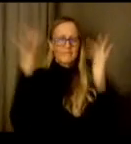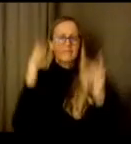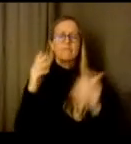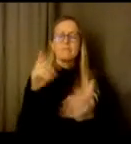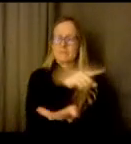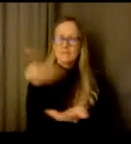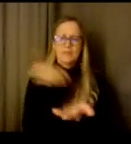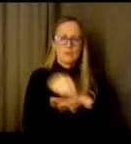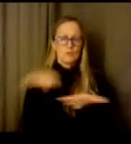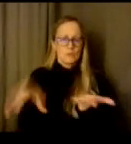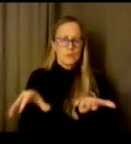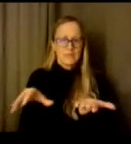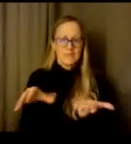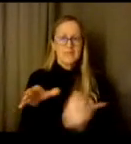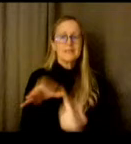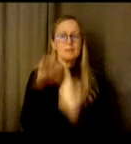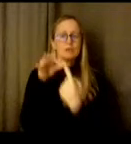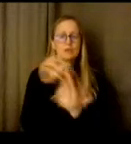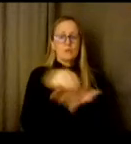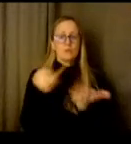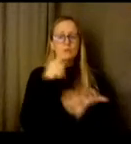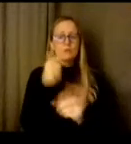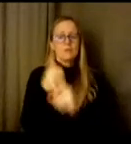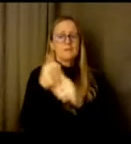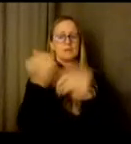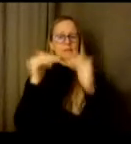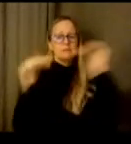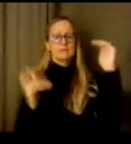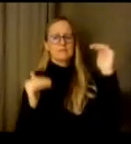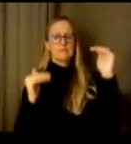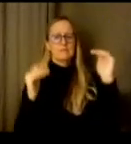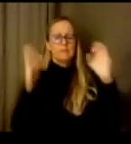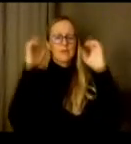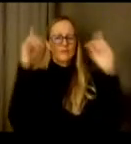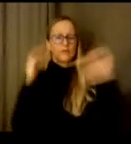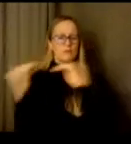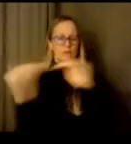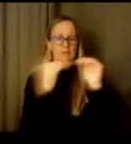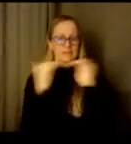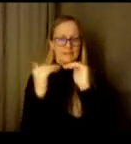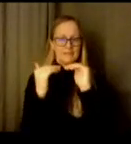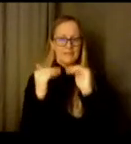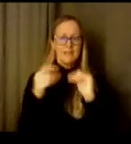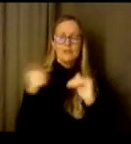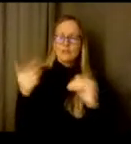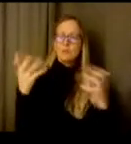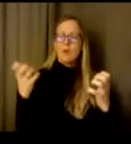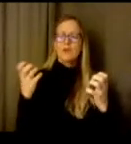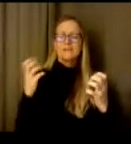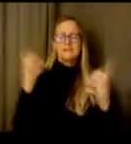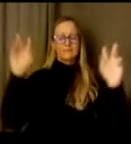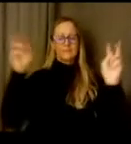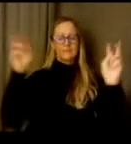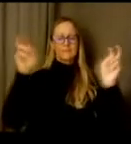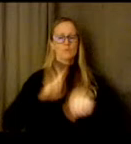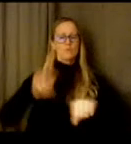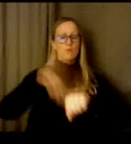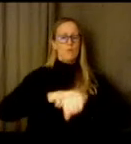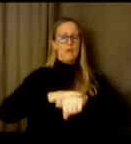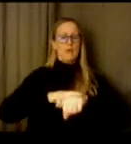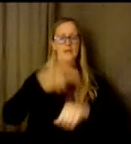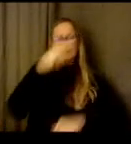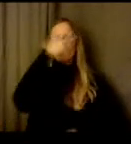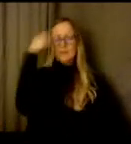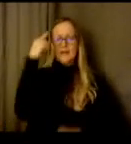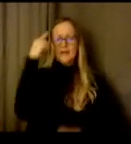She's on a mission to normalize Black excellence and to eliminate opportunity gaps, the